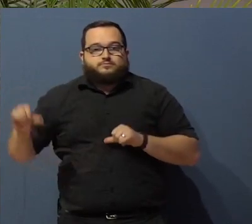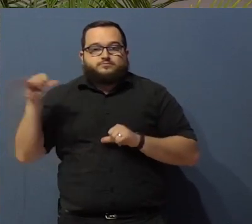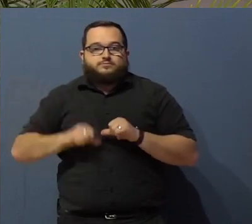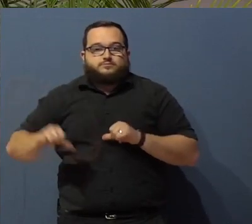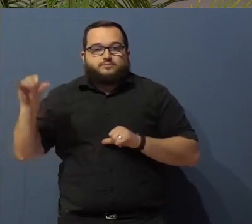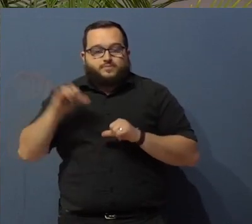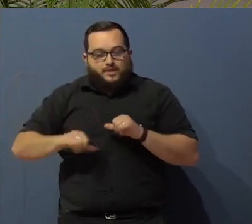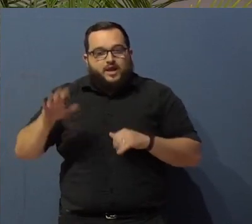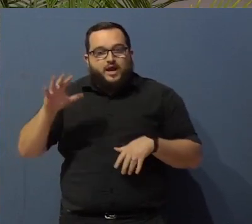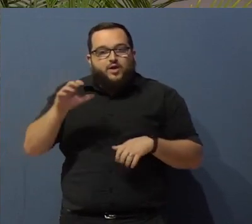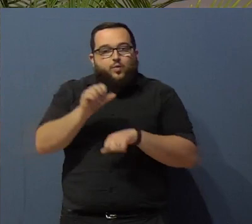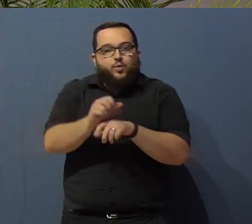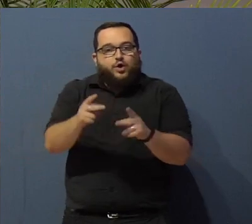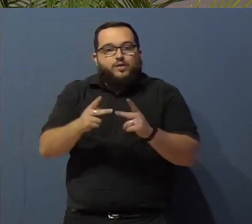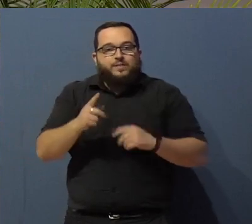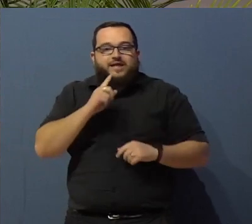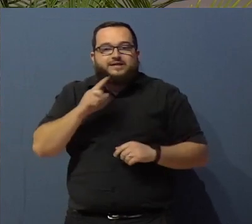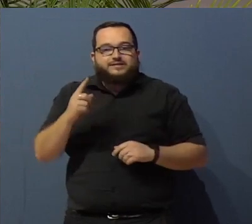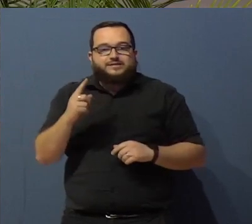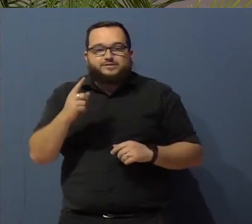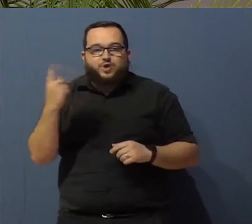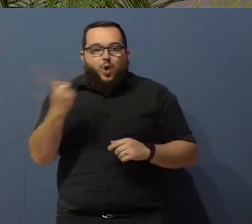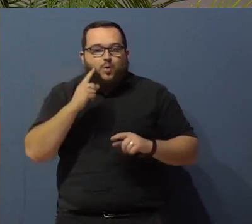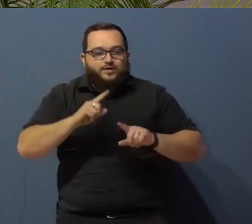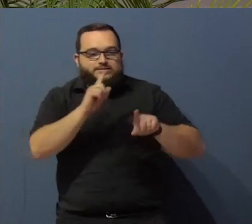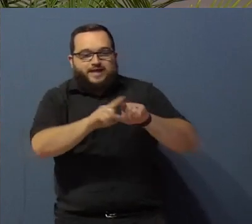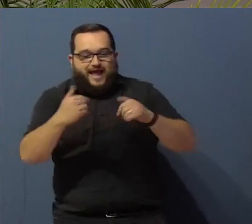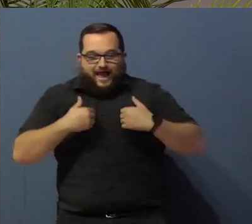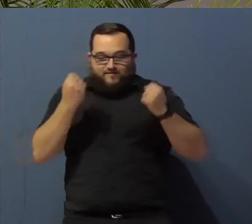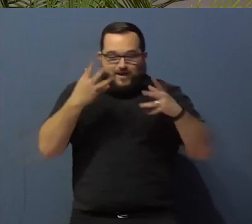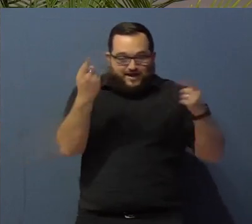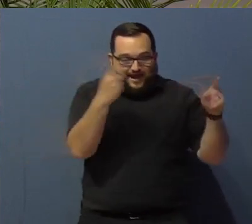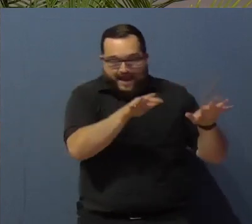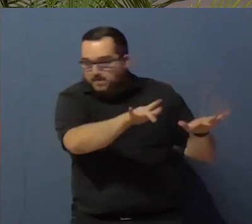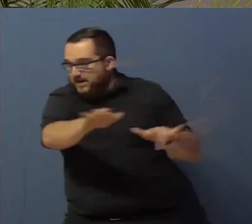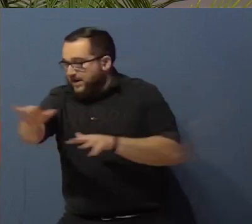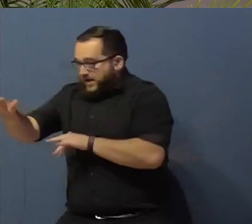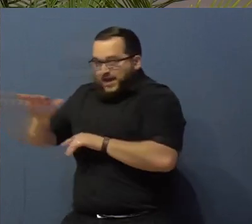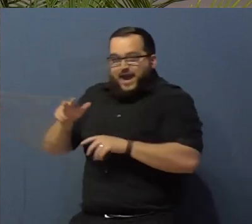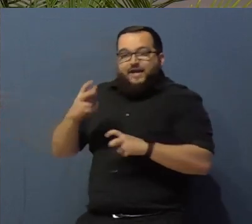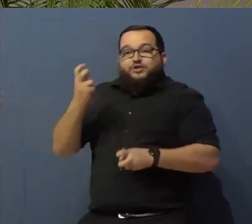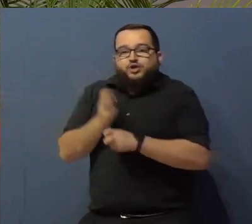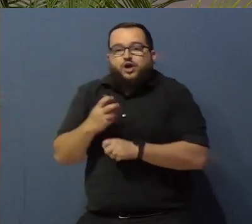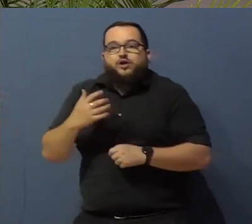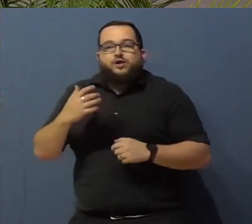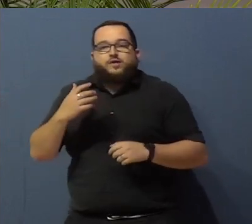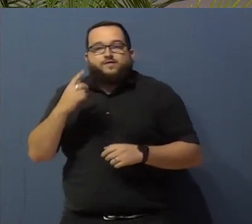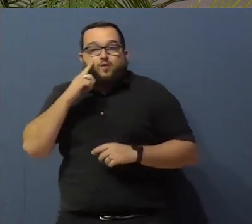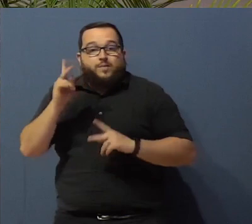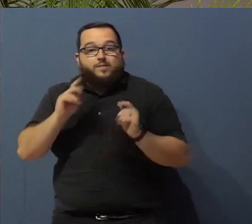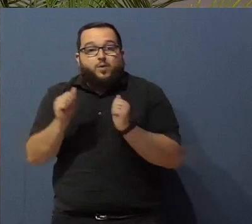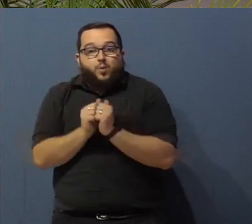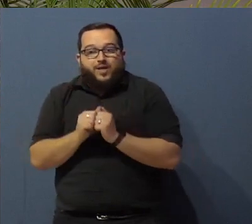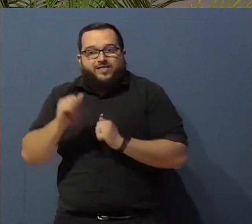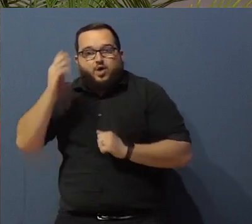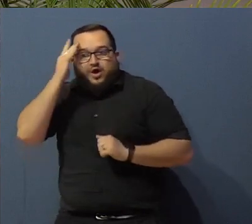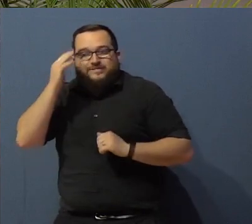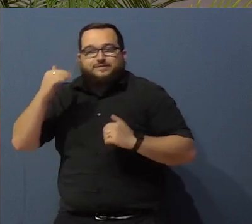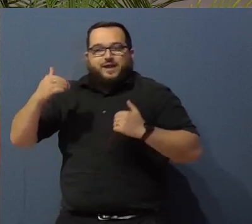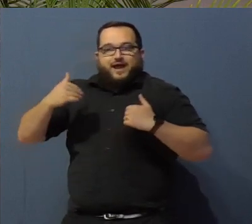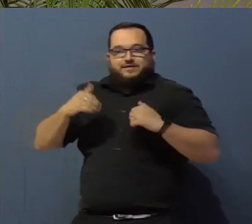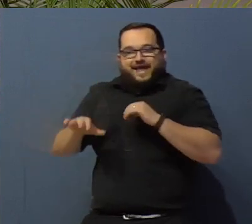choreography chaos. There's all kinds of stuff going on, and it makes it very difficult for people on the autism spectrum.